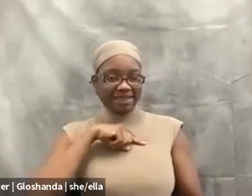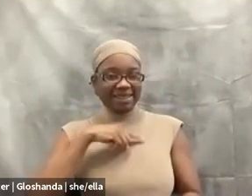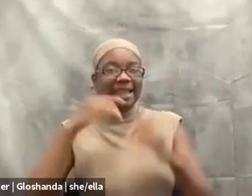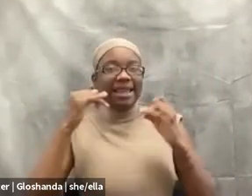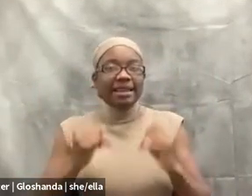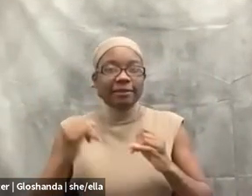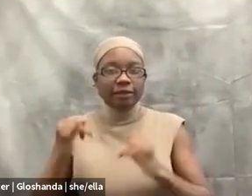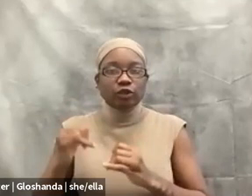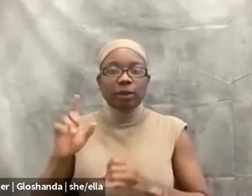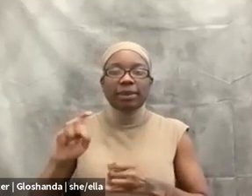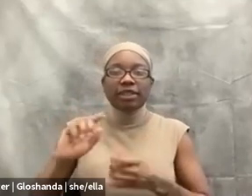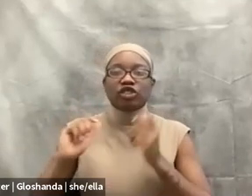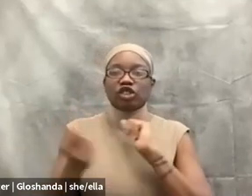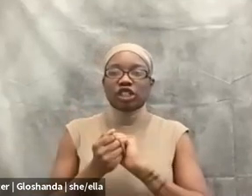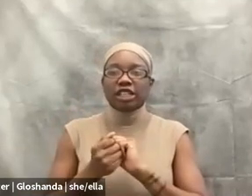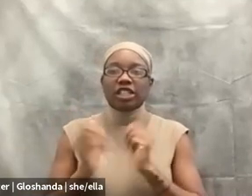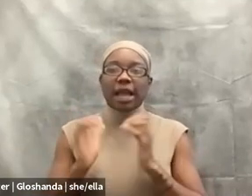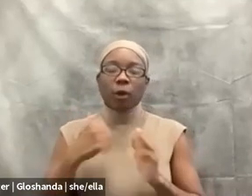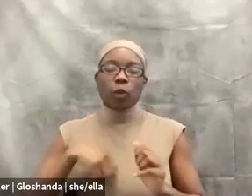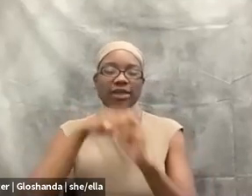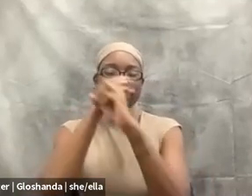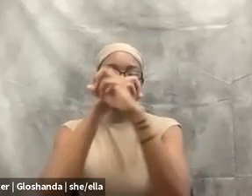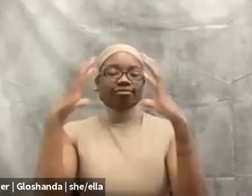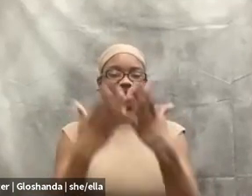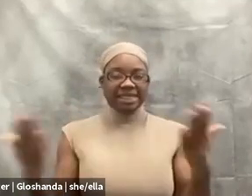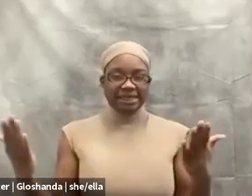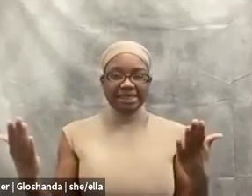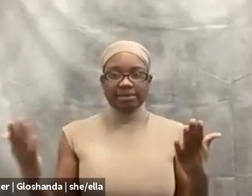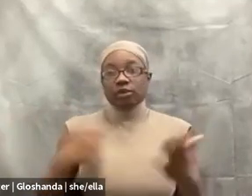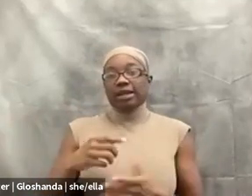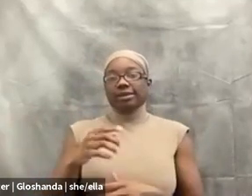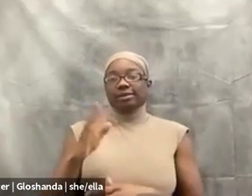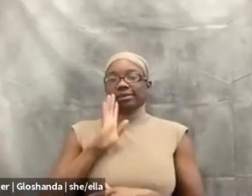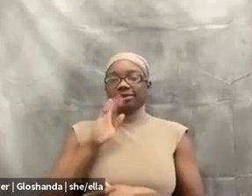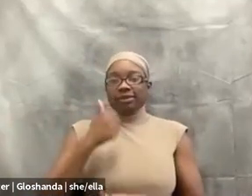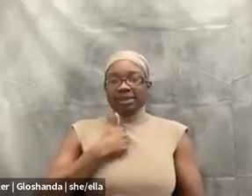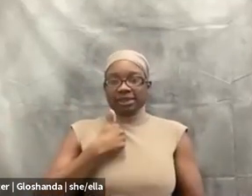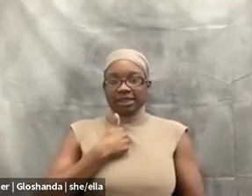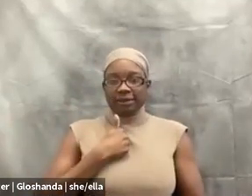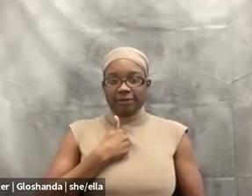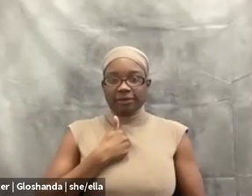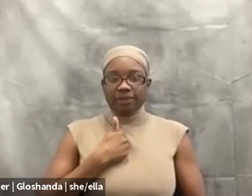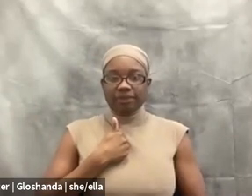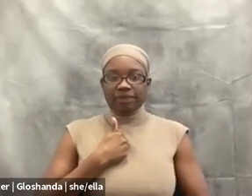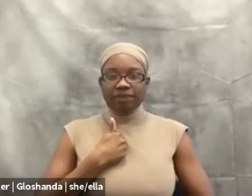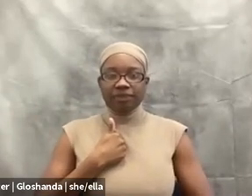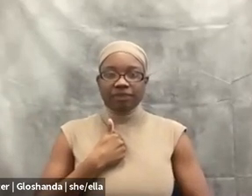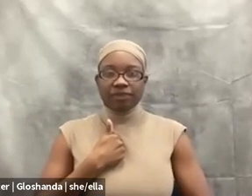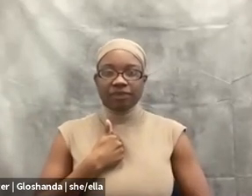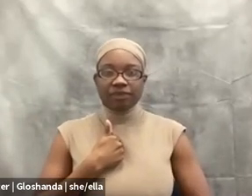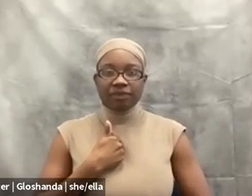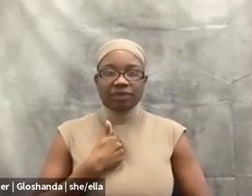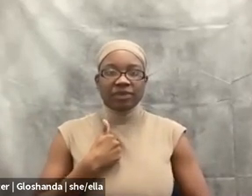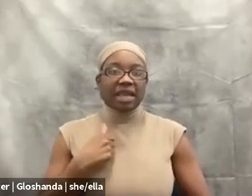think about things, because even though, um, I'll speak for myself, like I, like I said before, like I can talk about